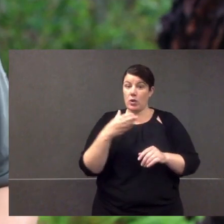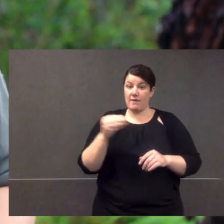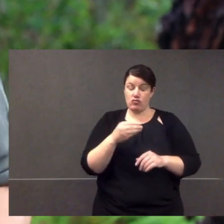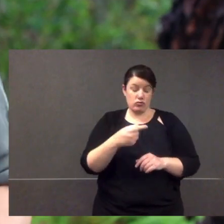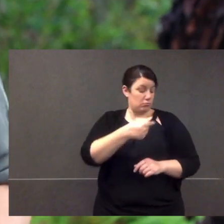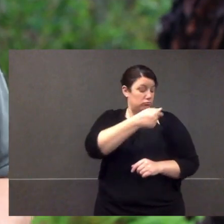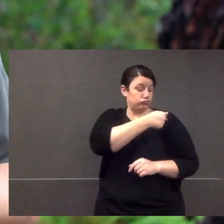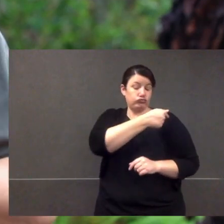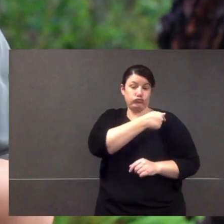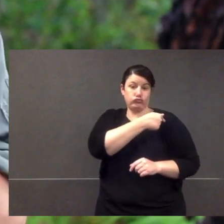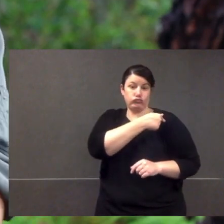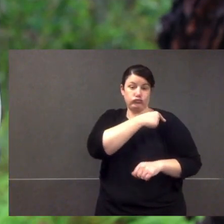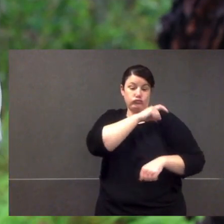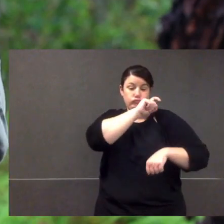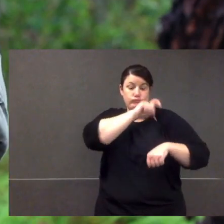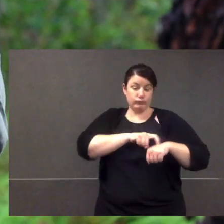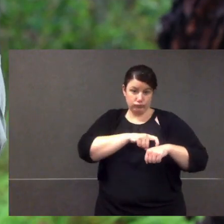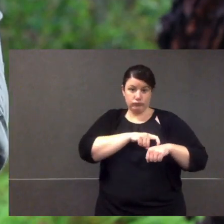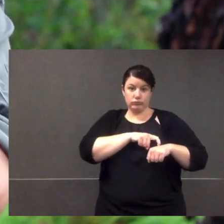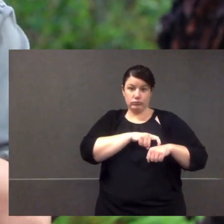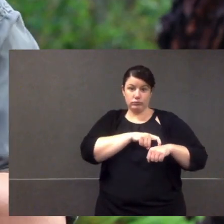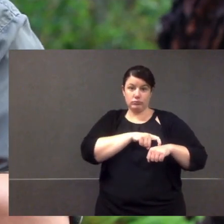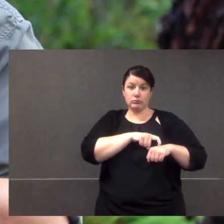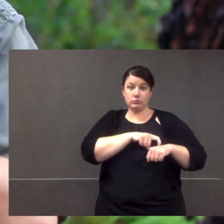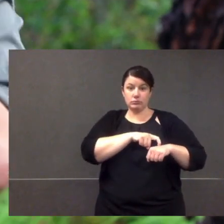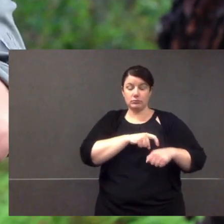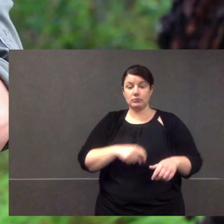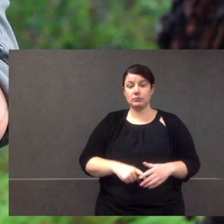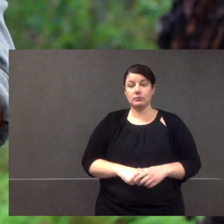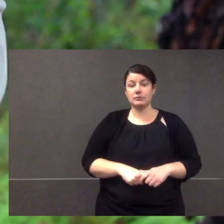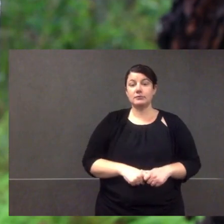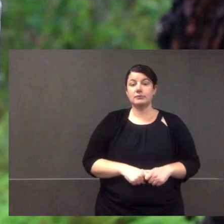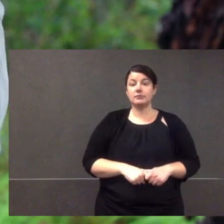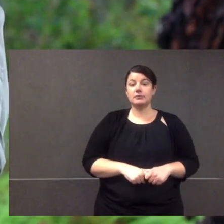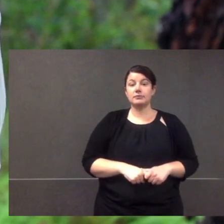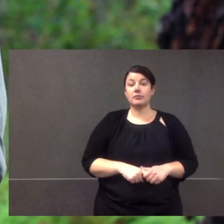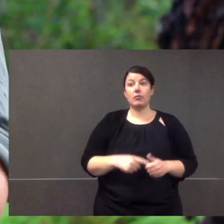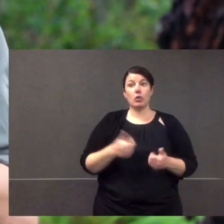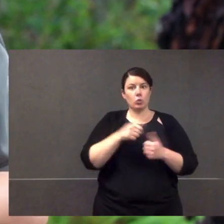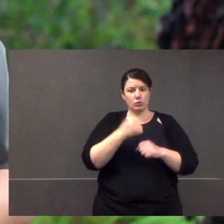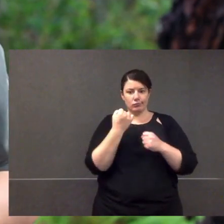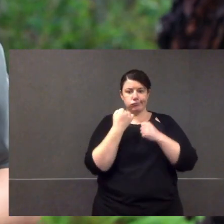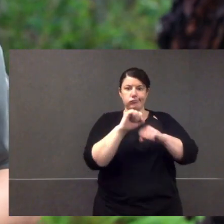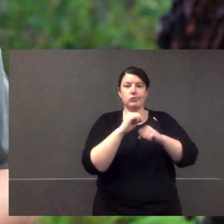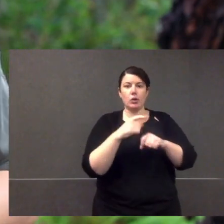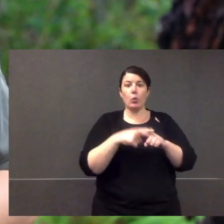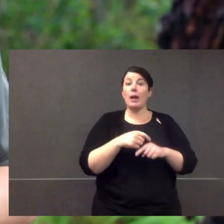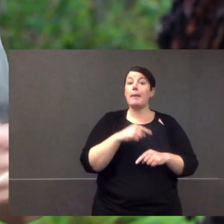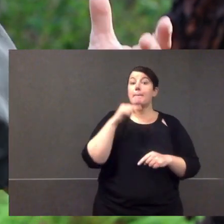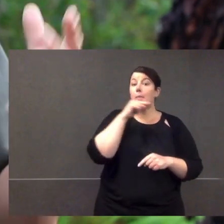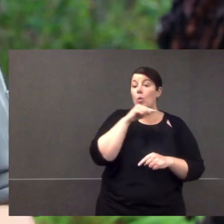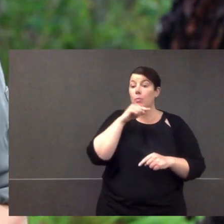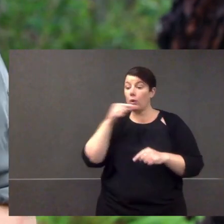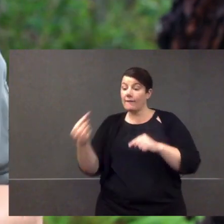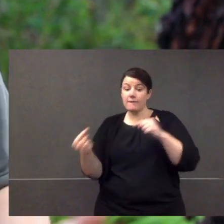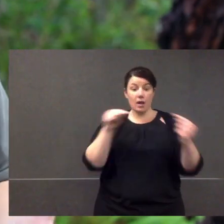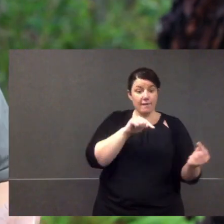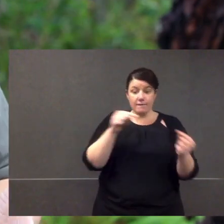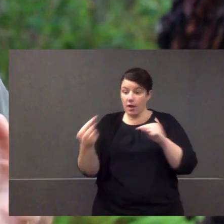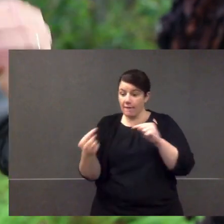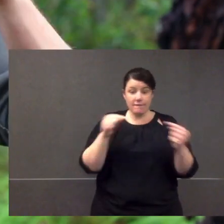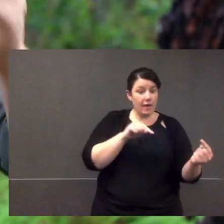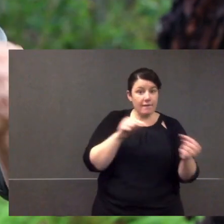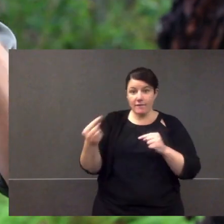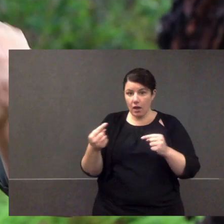hollow point. When the venom comes from up in their thigh, or near their leg, but up in the thigh, and it travels down and goes through the spur, they use that